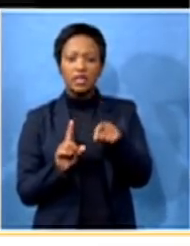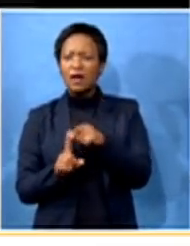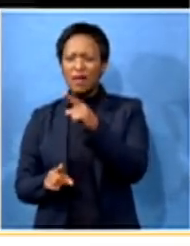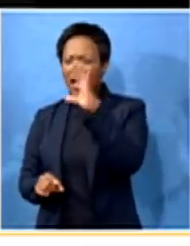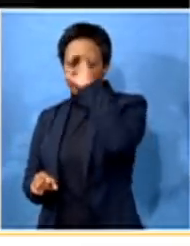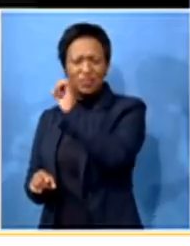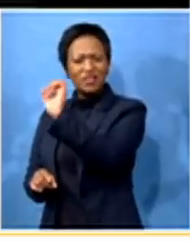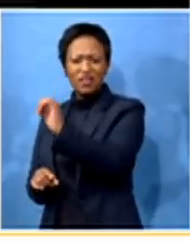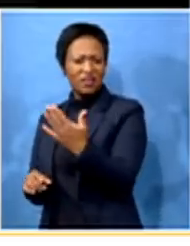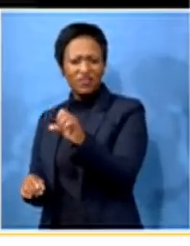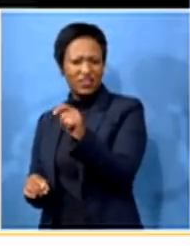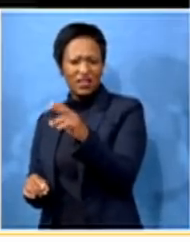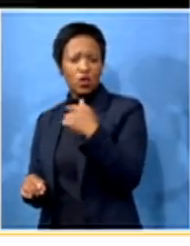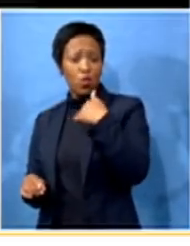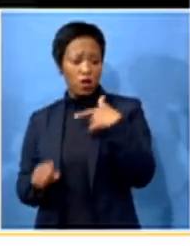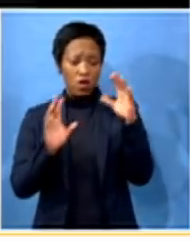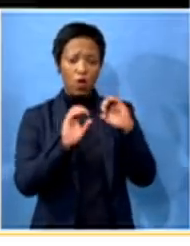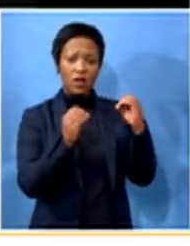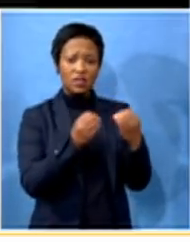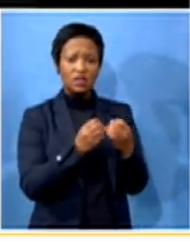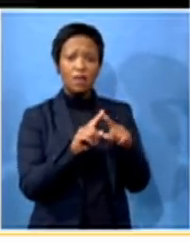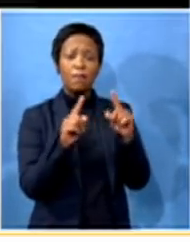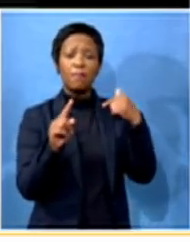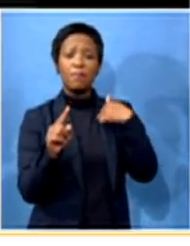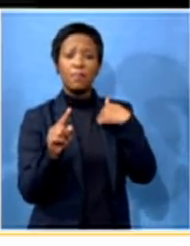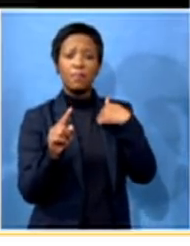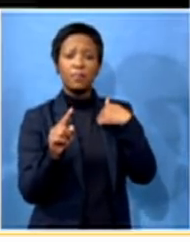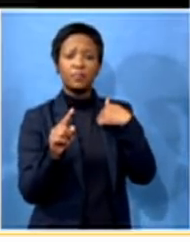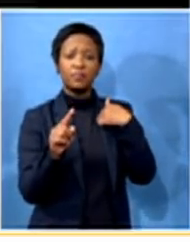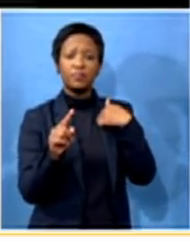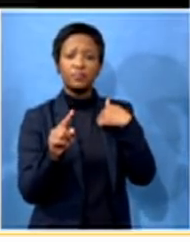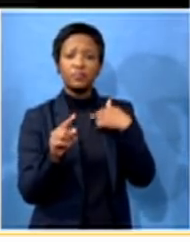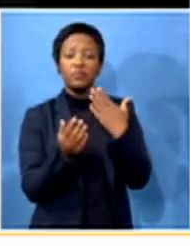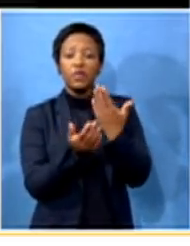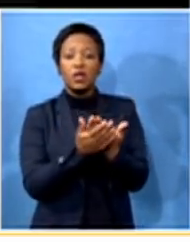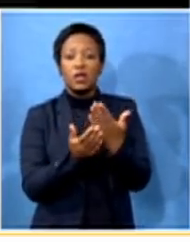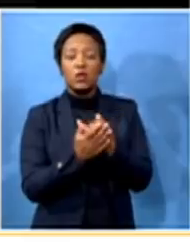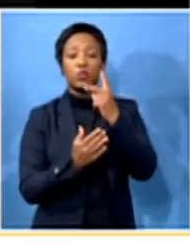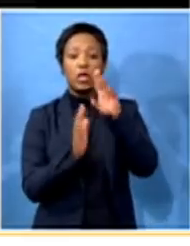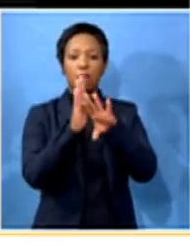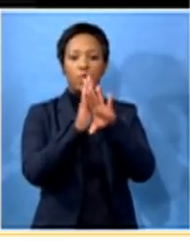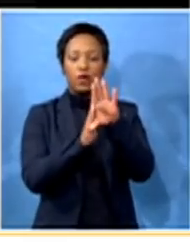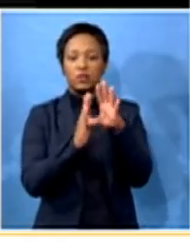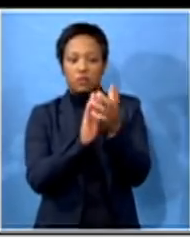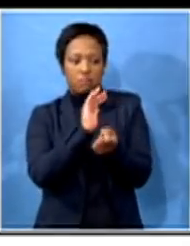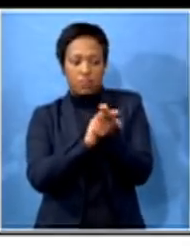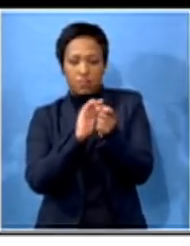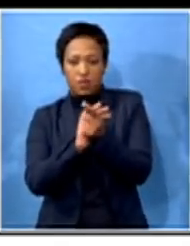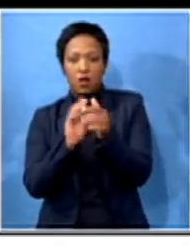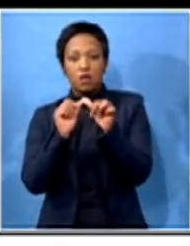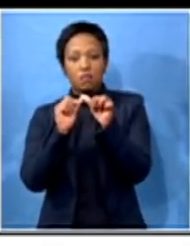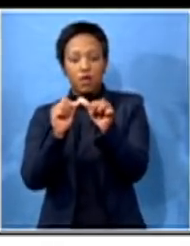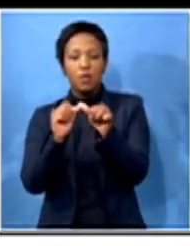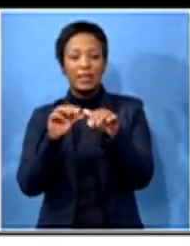You said she needs to go. we can see progress now happening. We can see